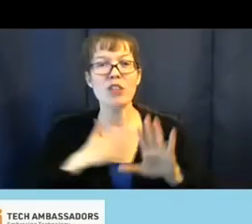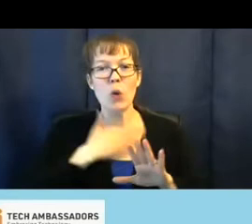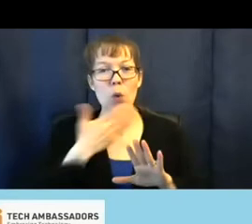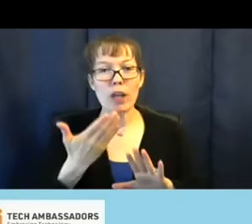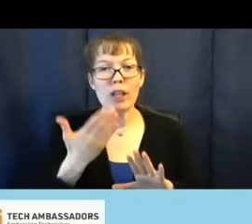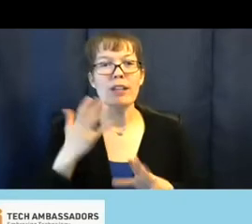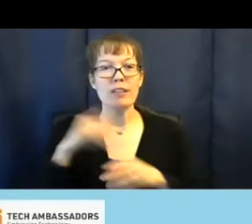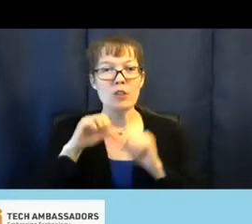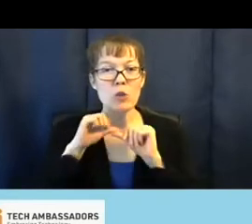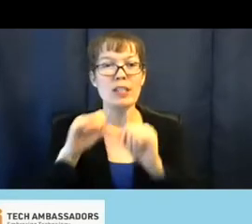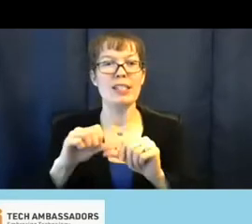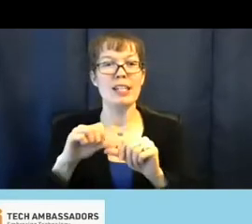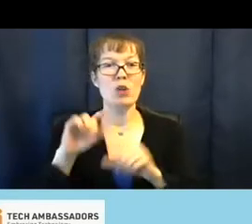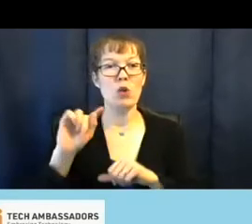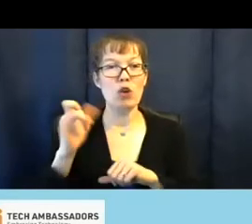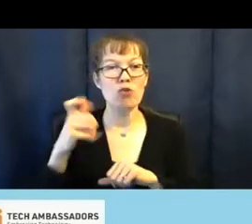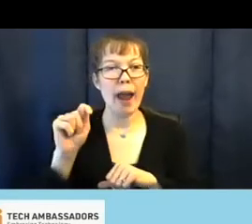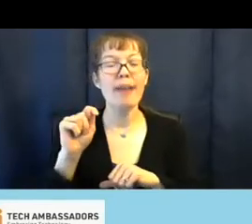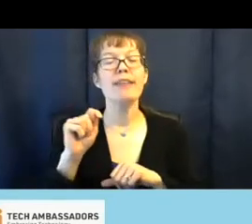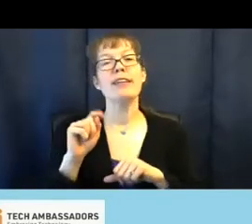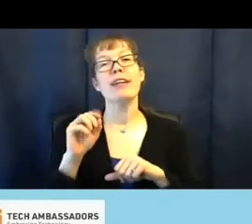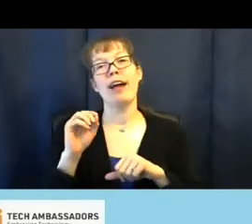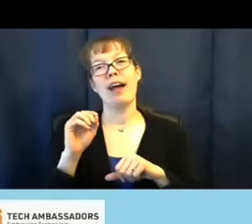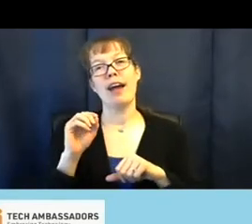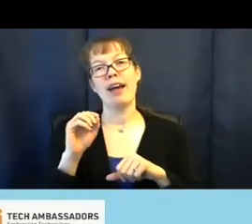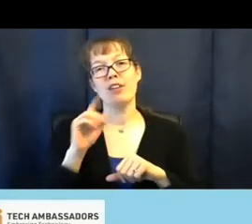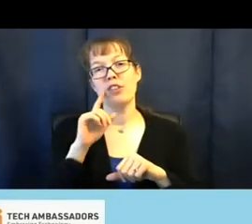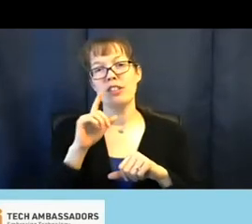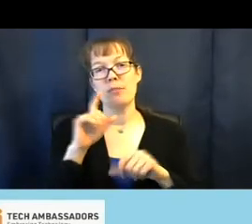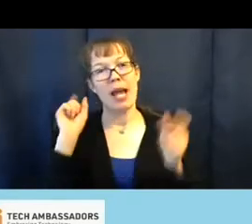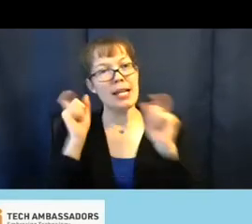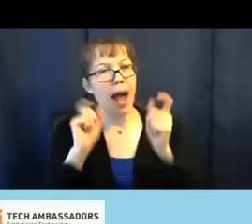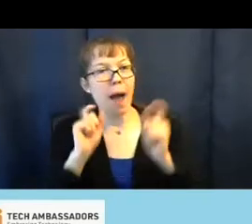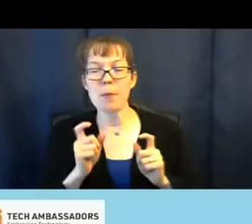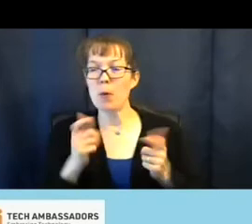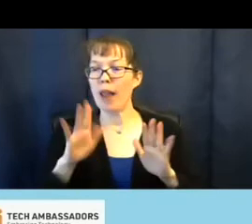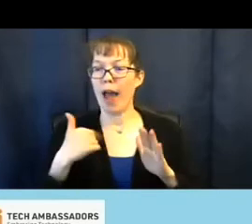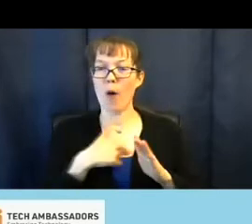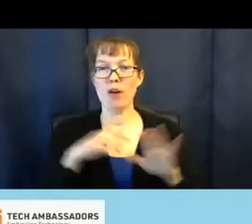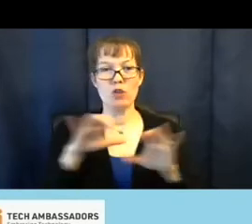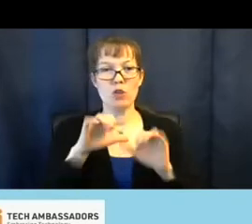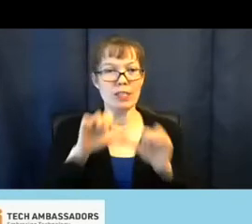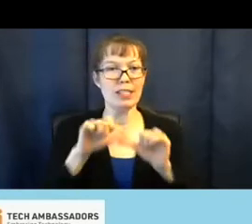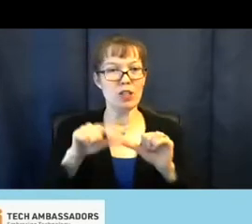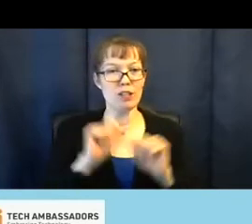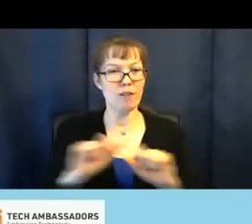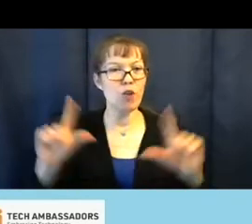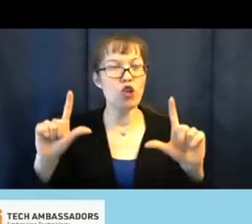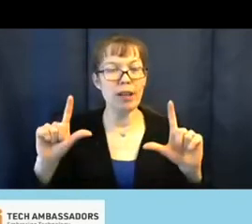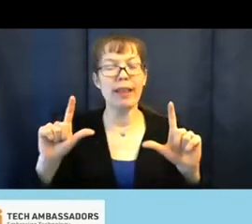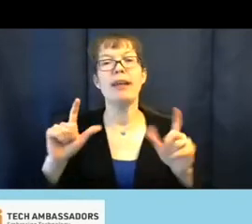continue the grant and to just be adaptable and allow us to do this virtually because I,